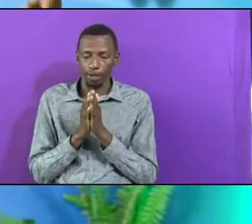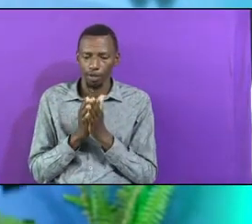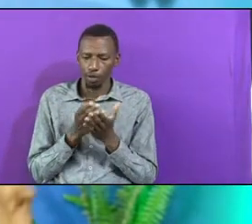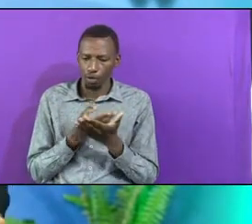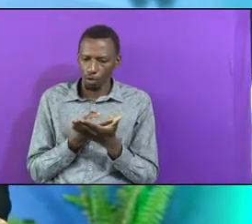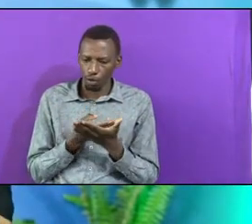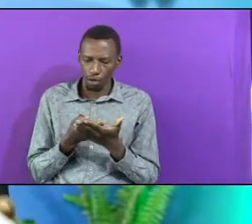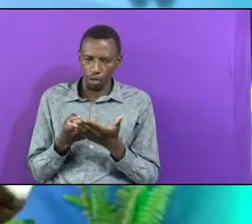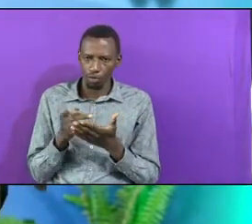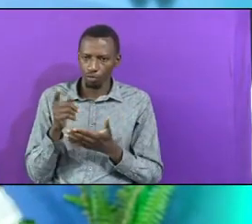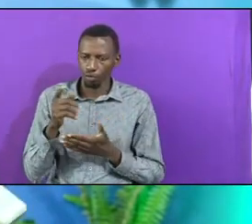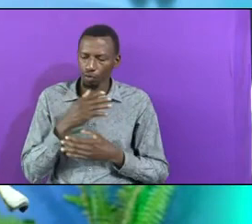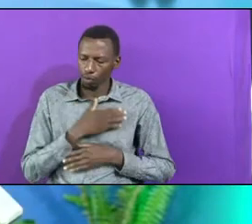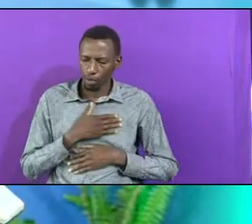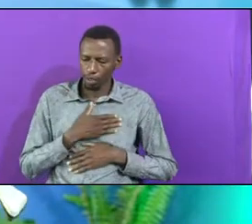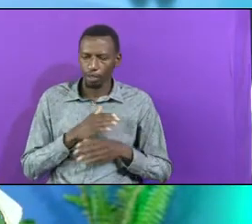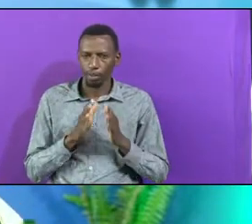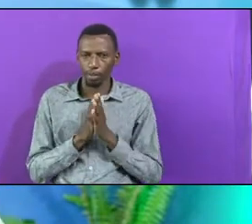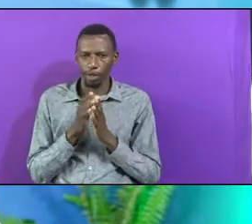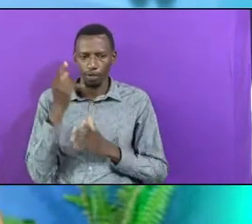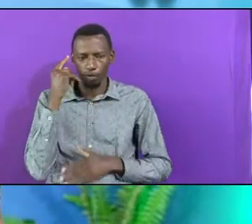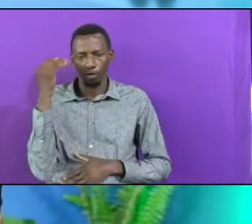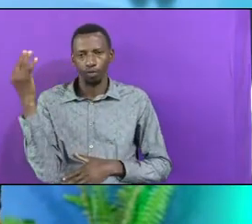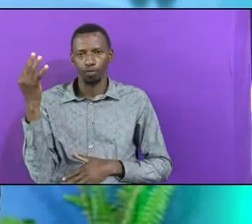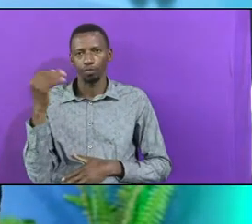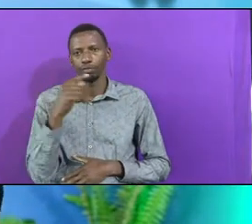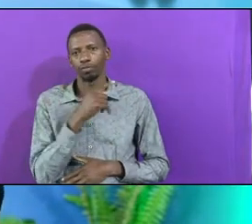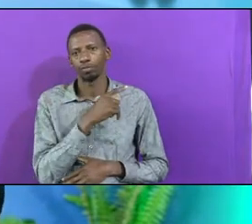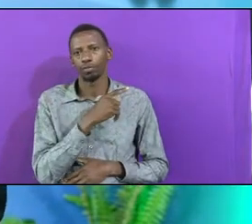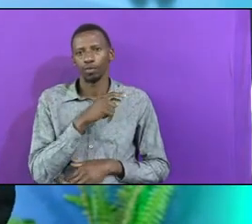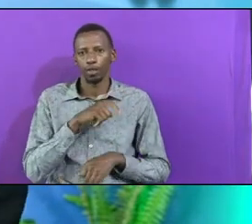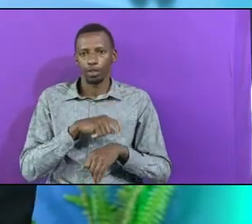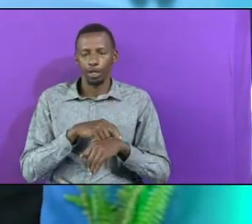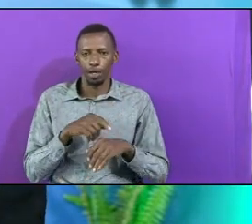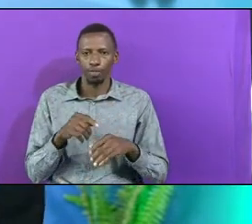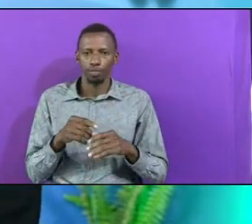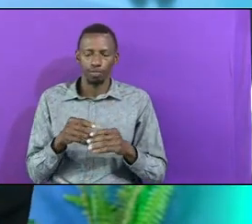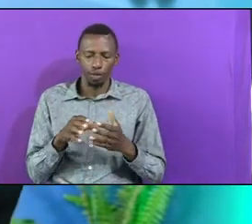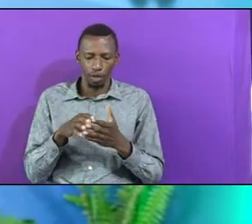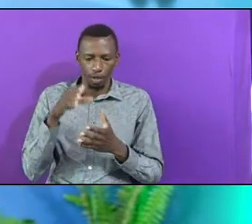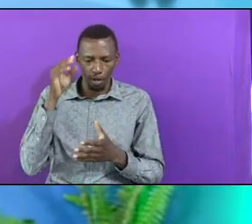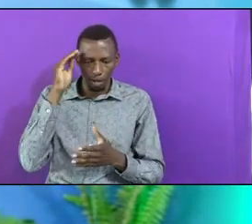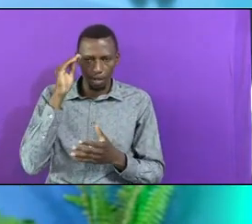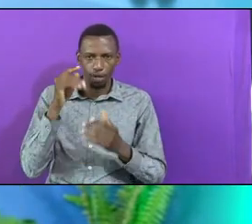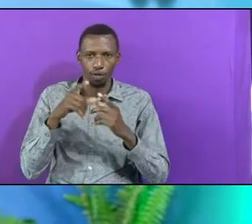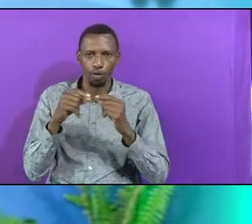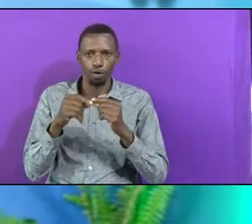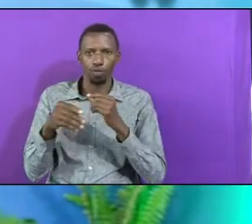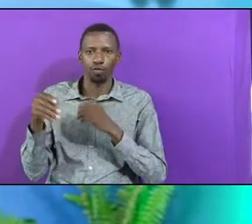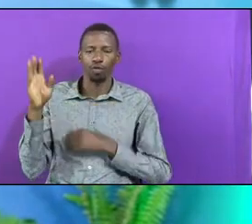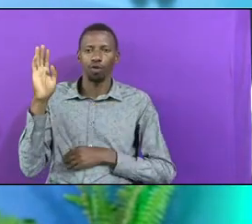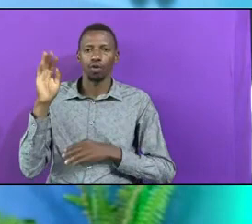that you lift me up before the Lord as we go through the word of God in Jesus name.